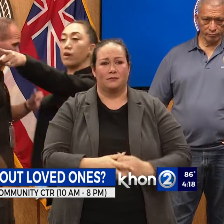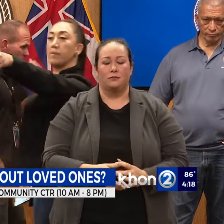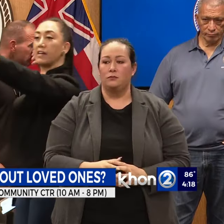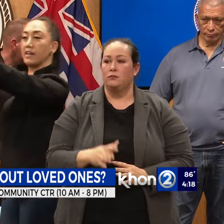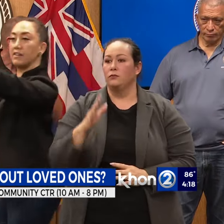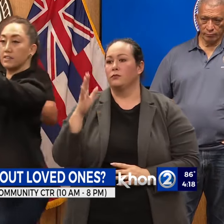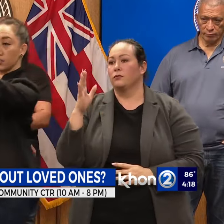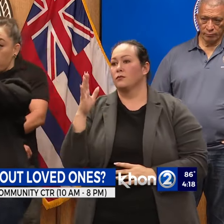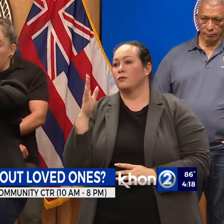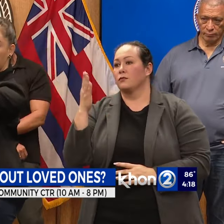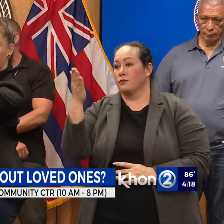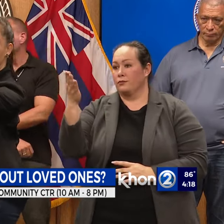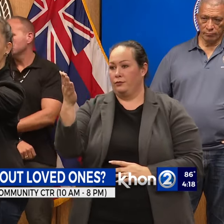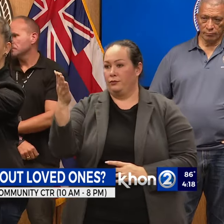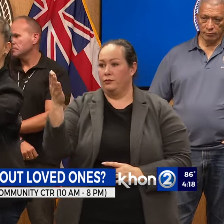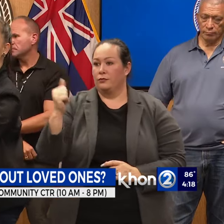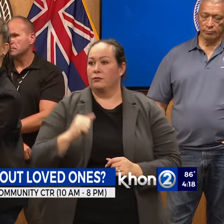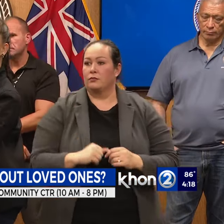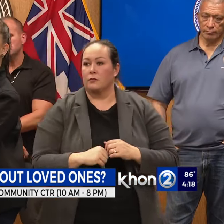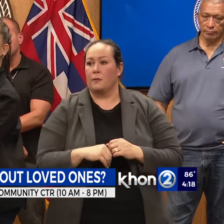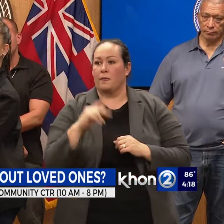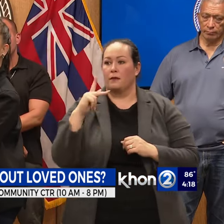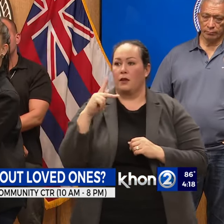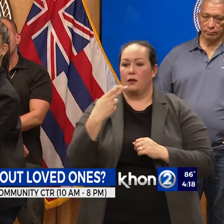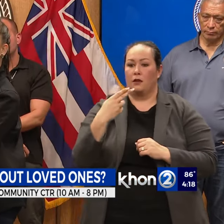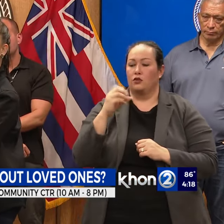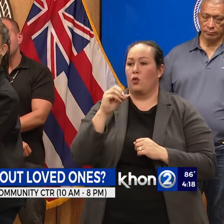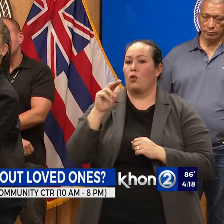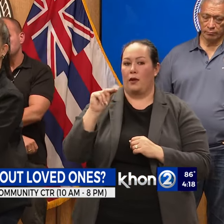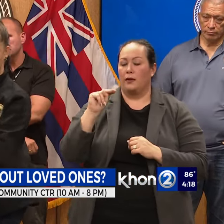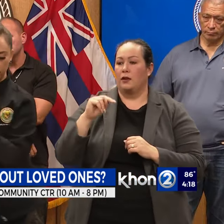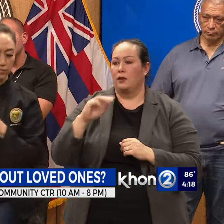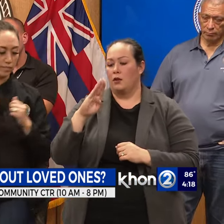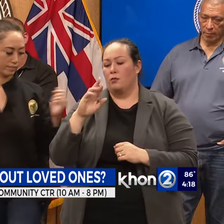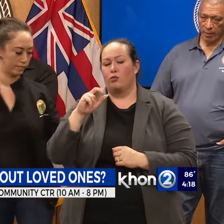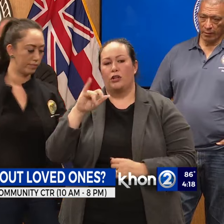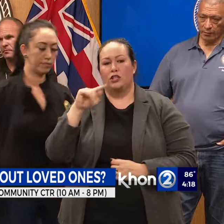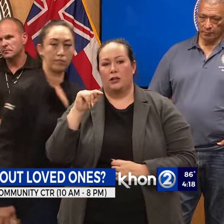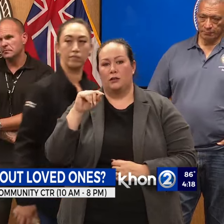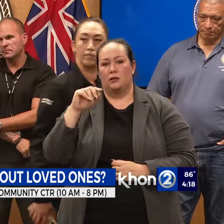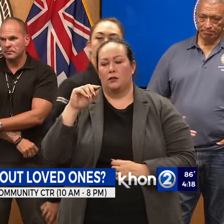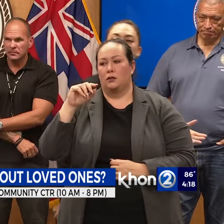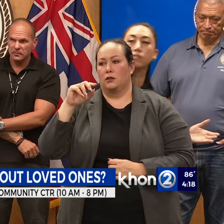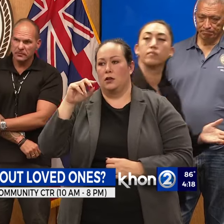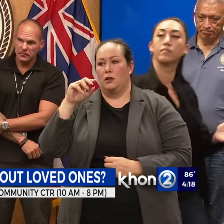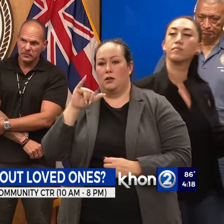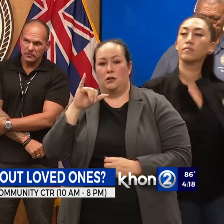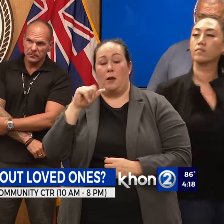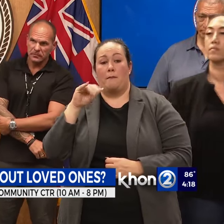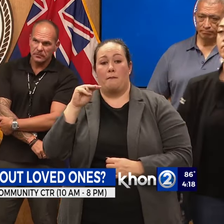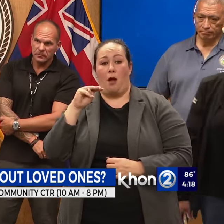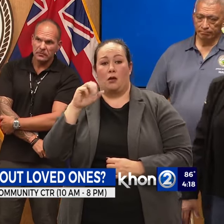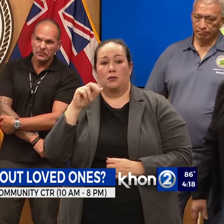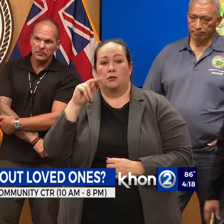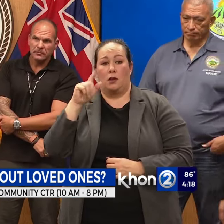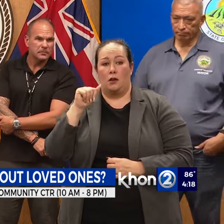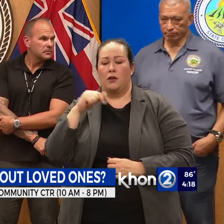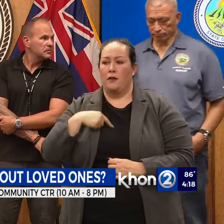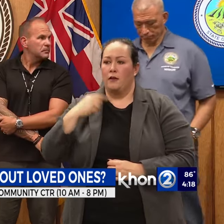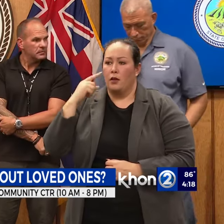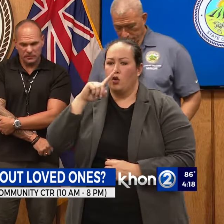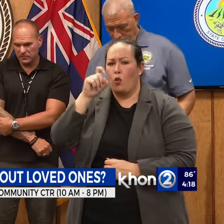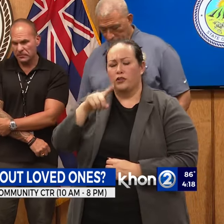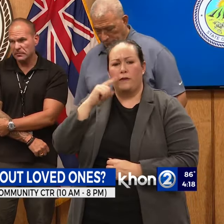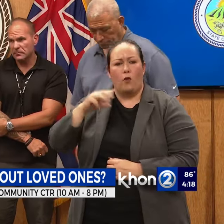I'm going to go right back here in this corner. Mm-hmm. Bridgette Amata from KHON. This question is for Mayor Bisson.